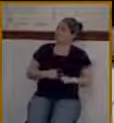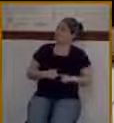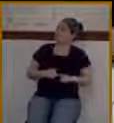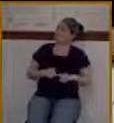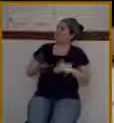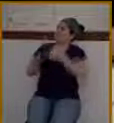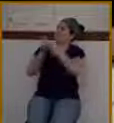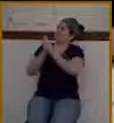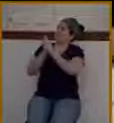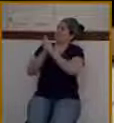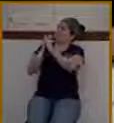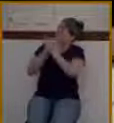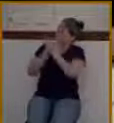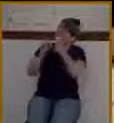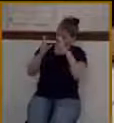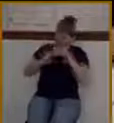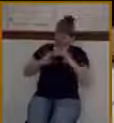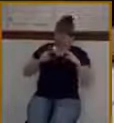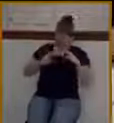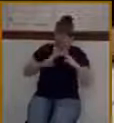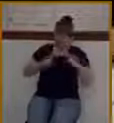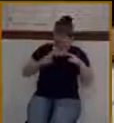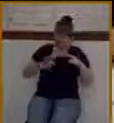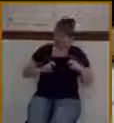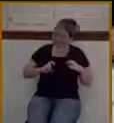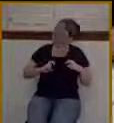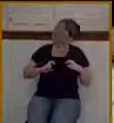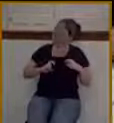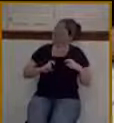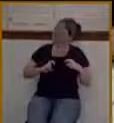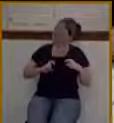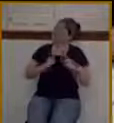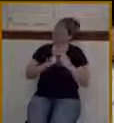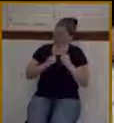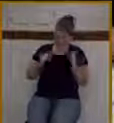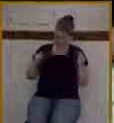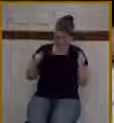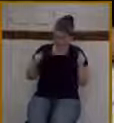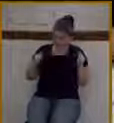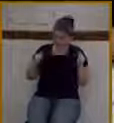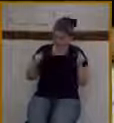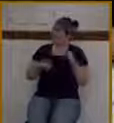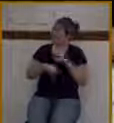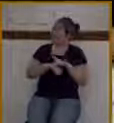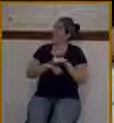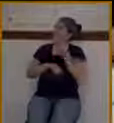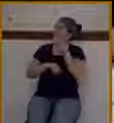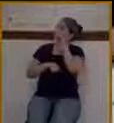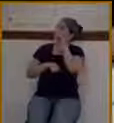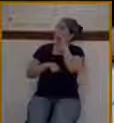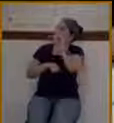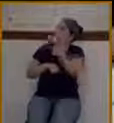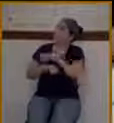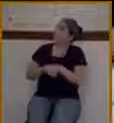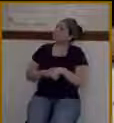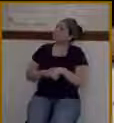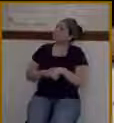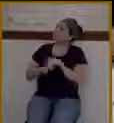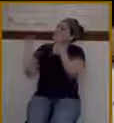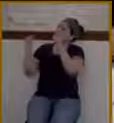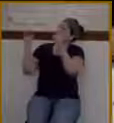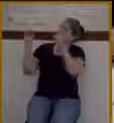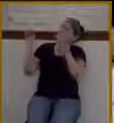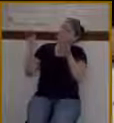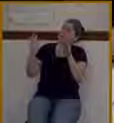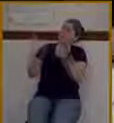sure that we have an opening and a reception in our own heart to the king of kings. Bless us now, we